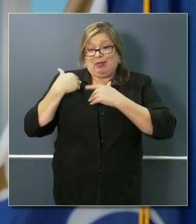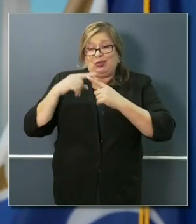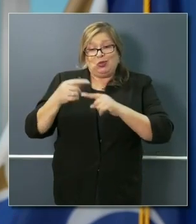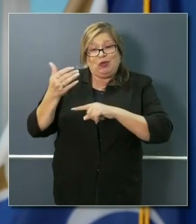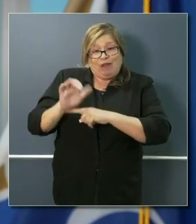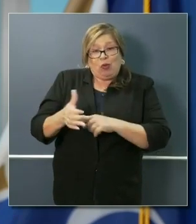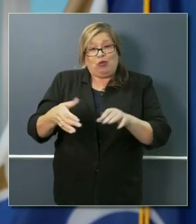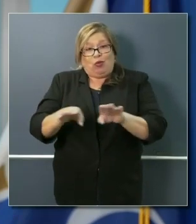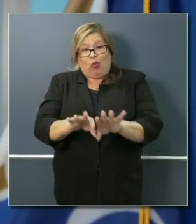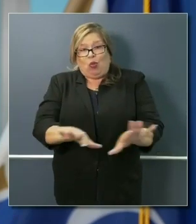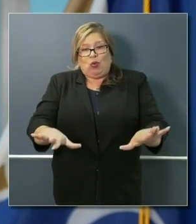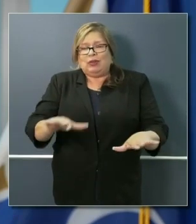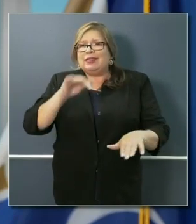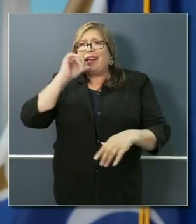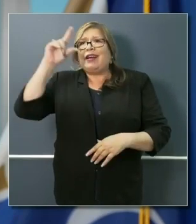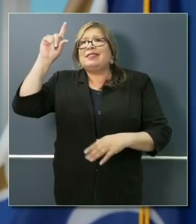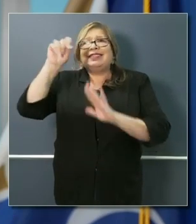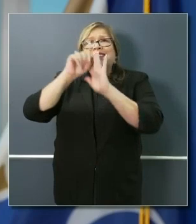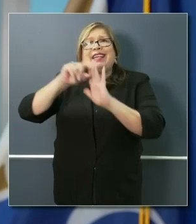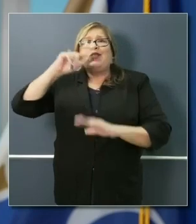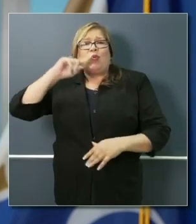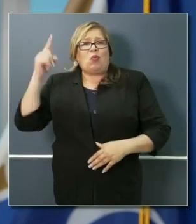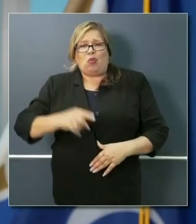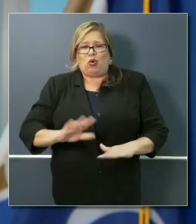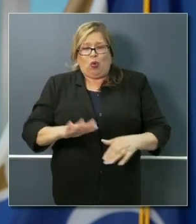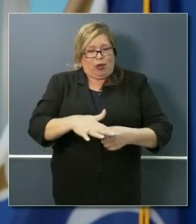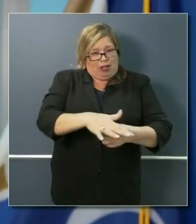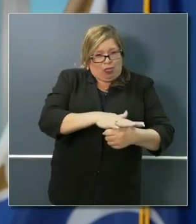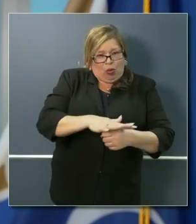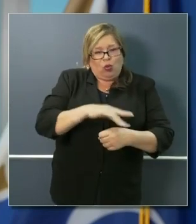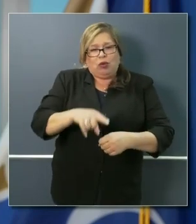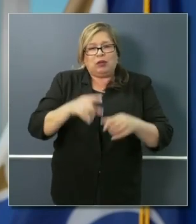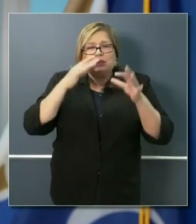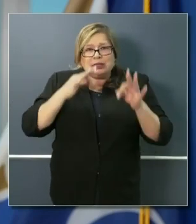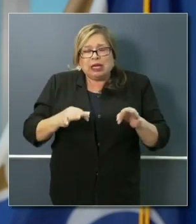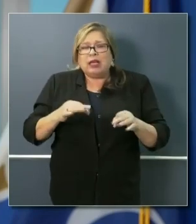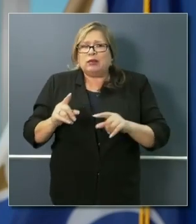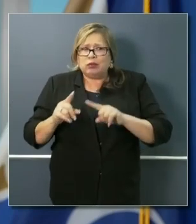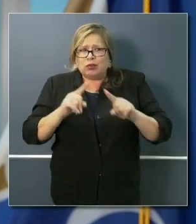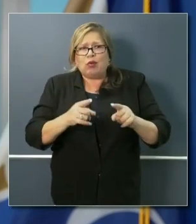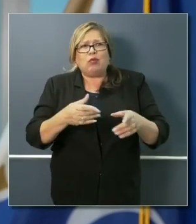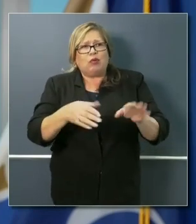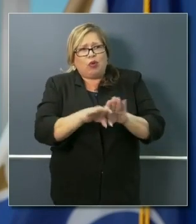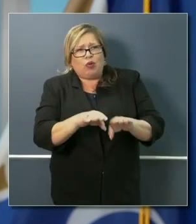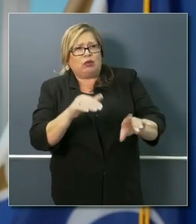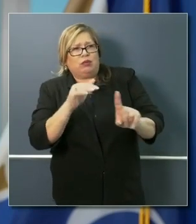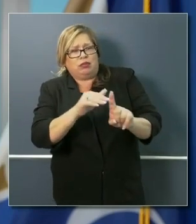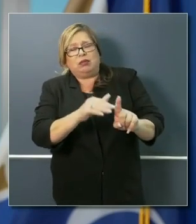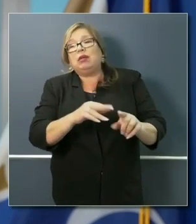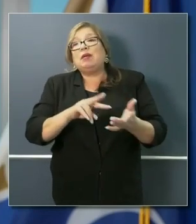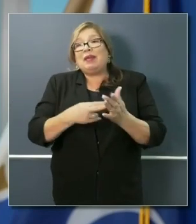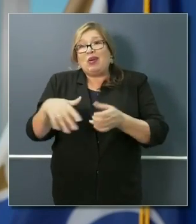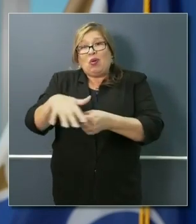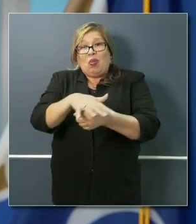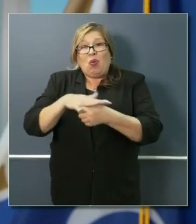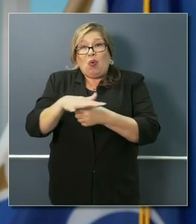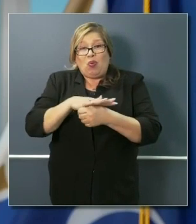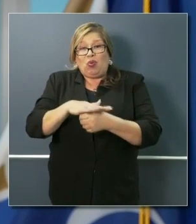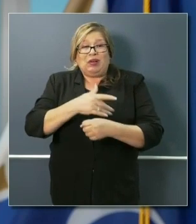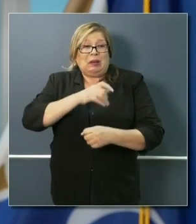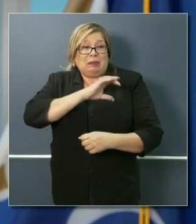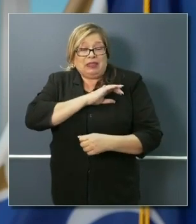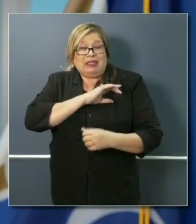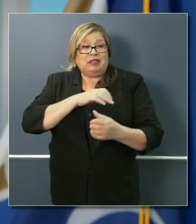And so we would look to local leaders to enforce those policies first. And to the extent they need